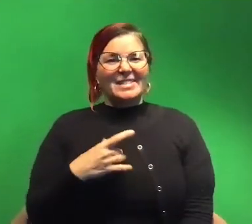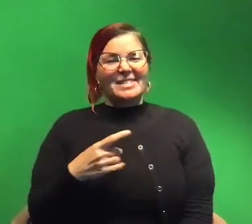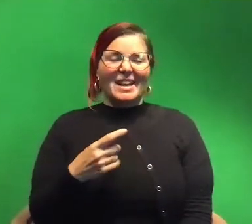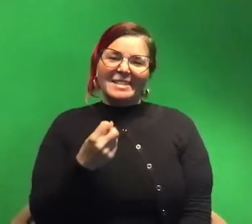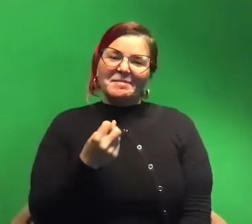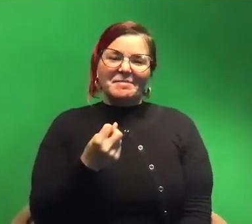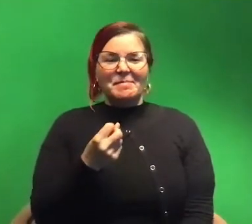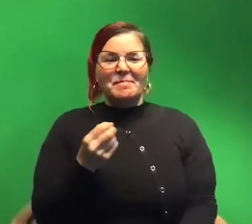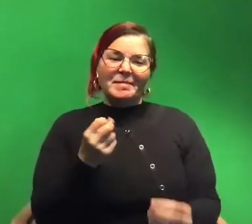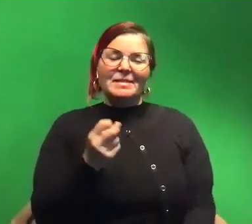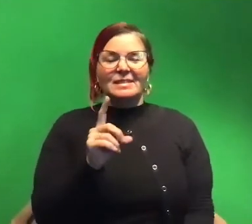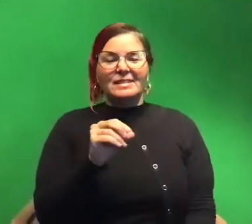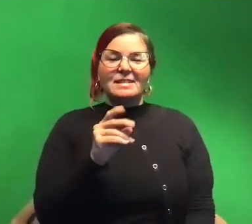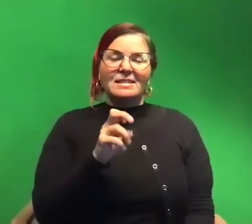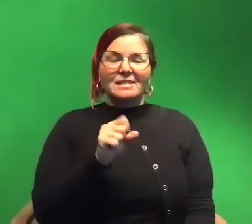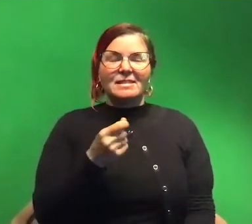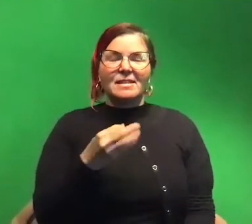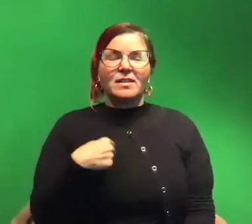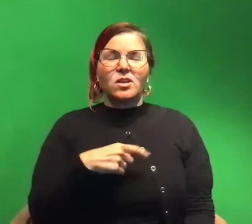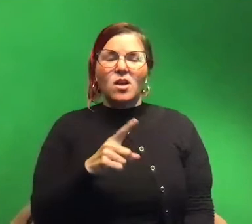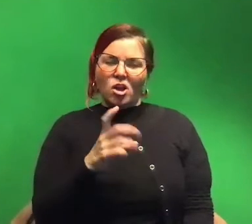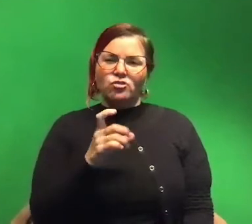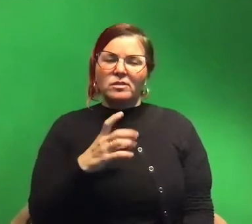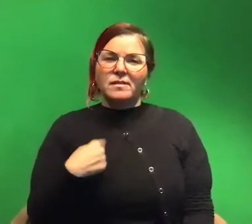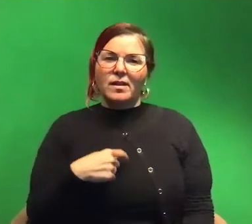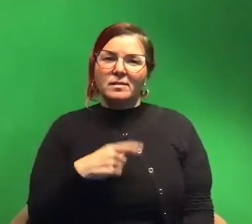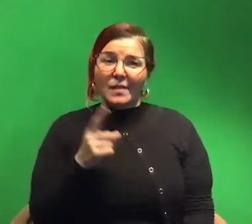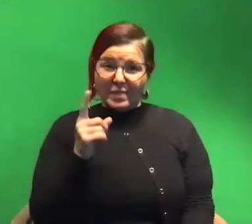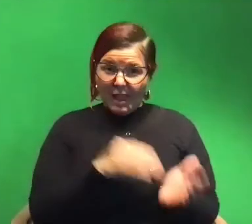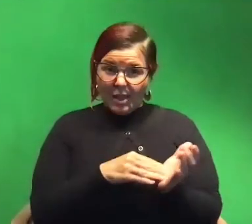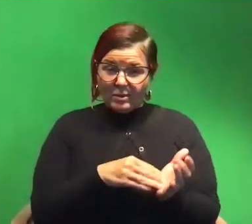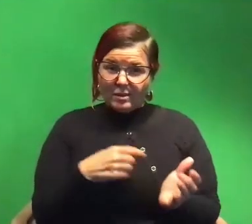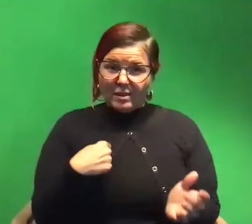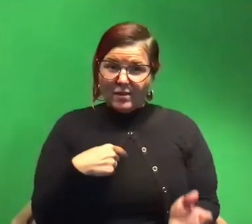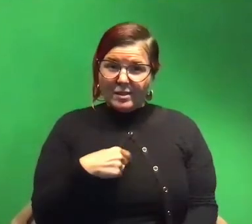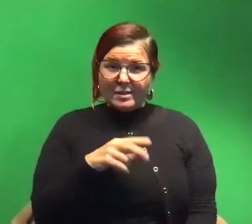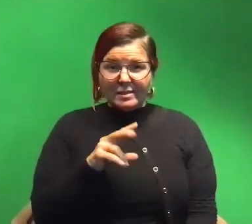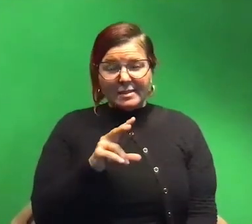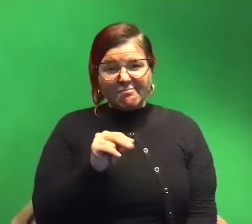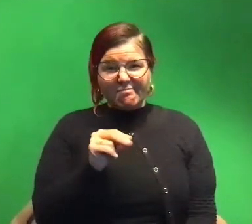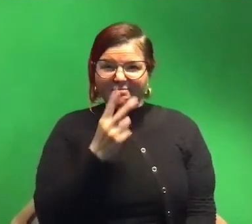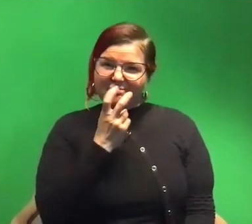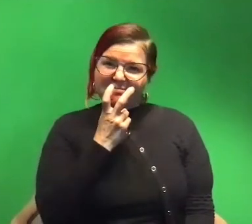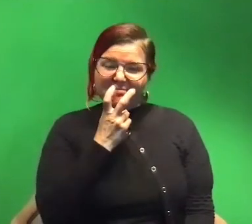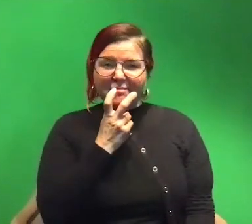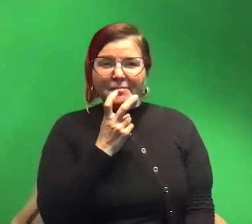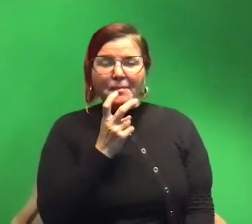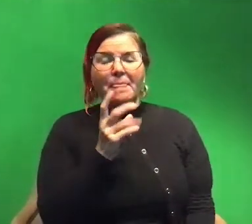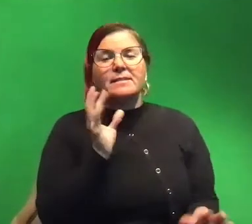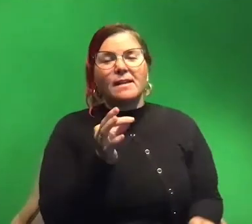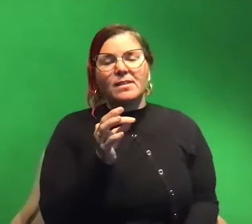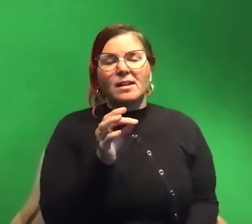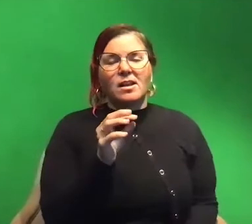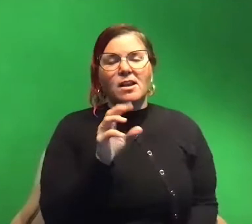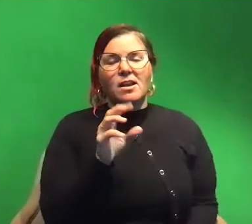um there are hundreds of us are there thousands of us don't think so but there are definitely hundreds of us